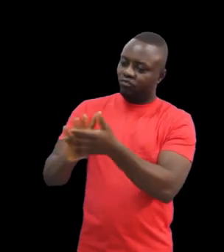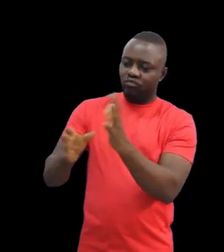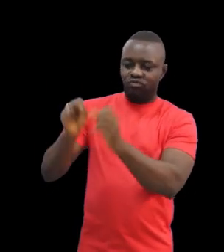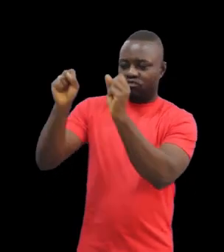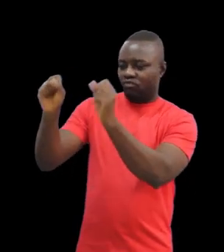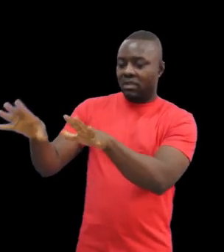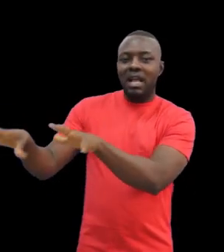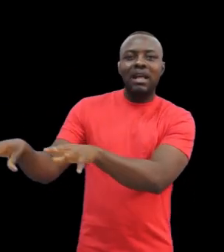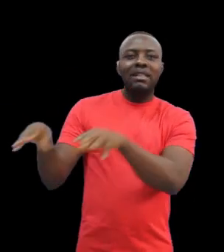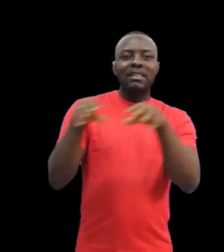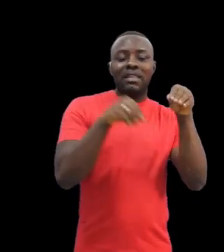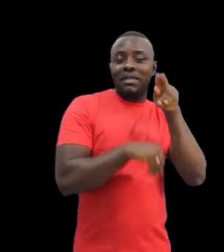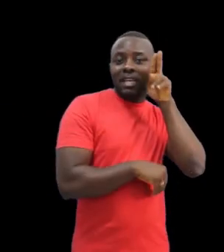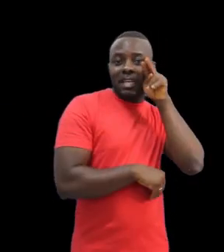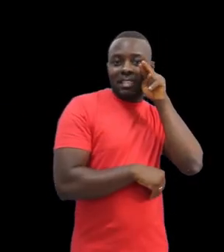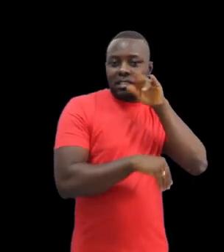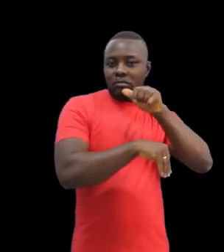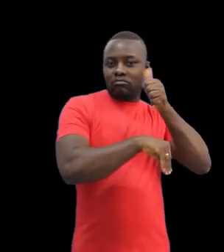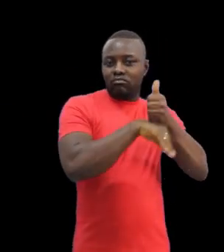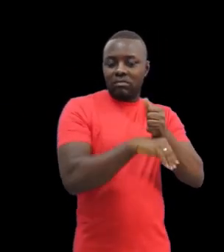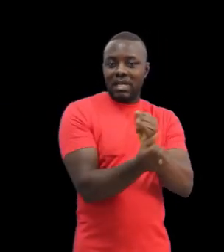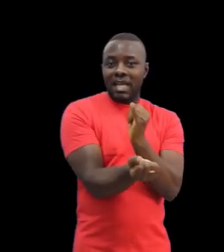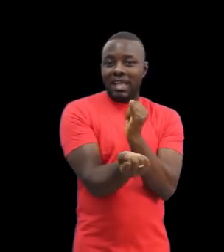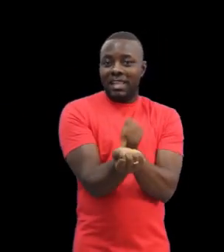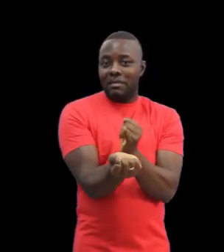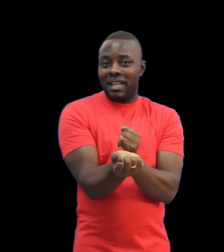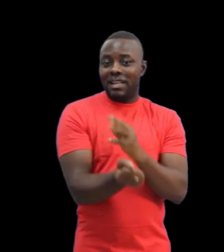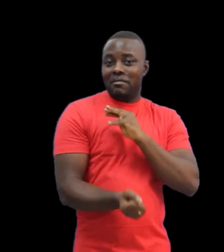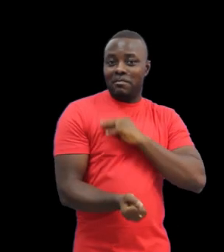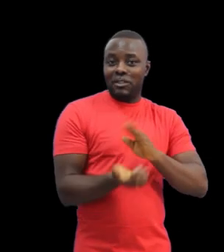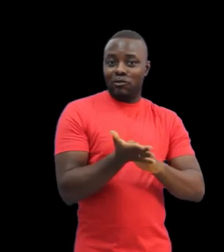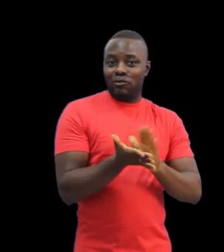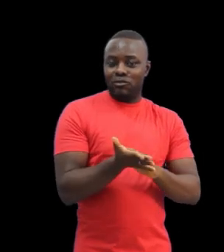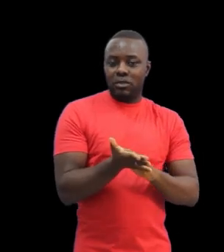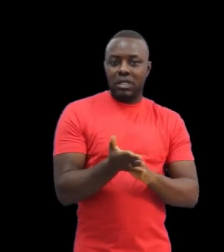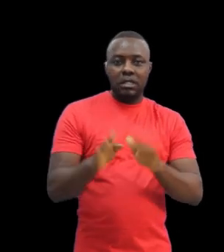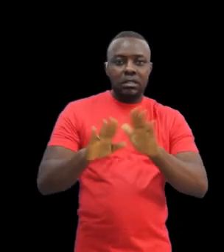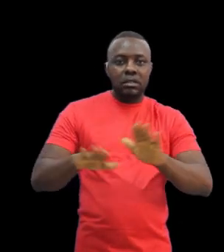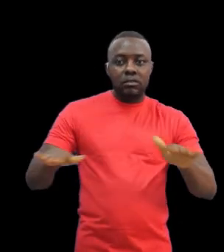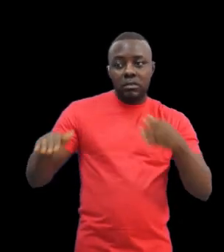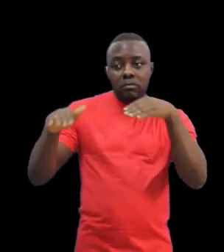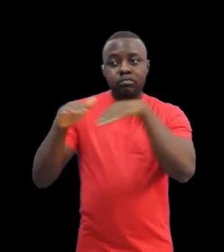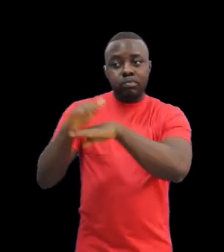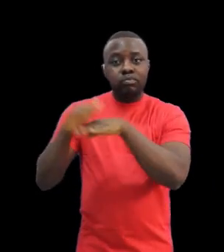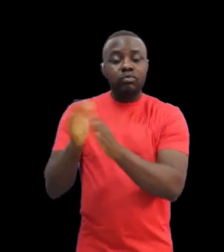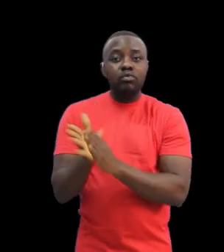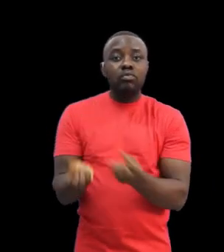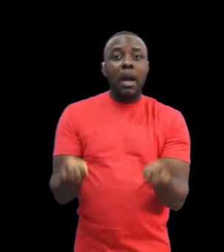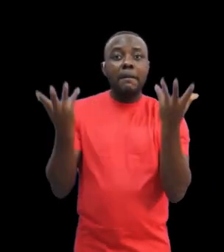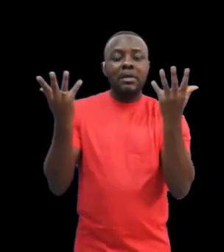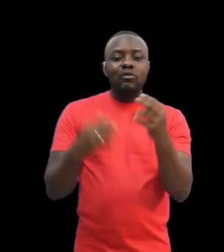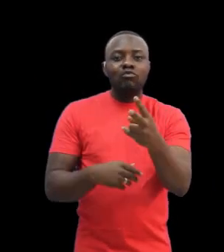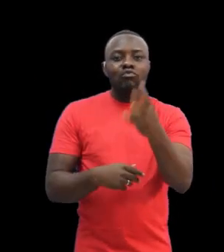the School for the Deaf in Ghana and moved over to Iberdan Mission School for the Deaf, he had enrolled more than 200 deaf